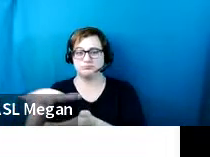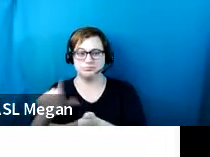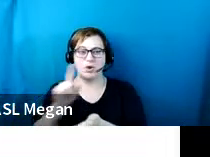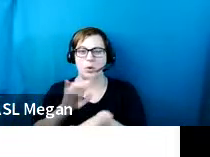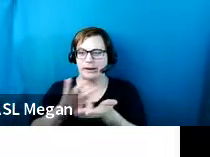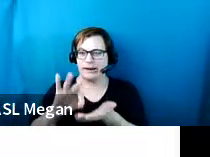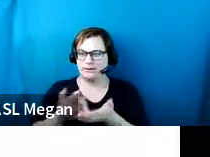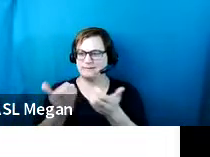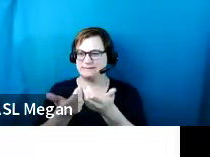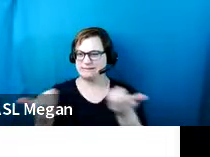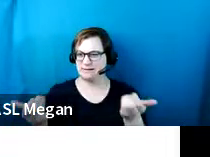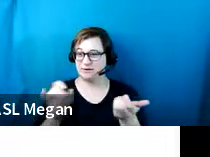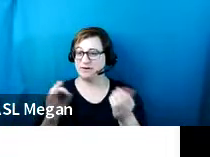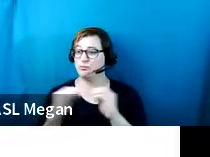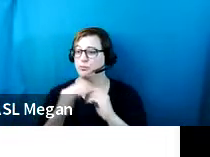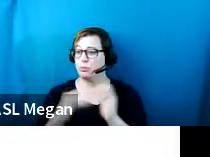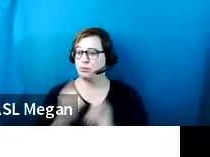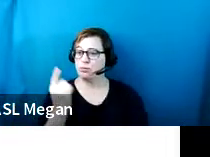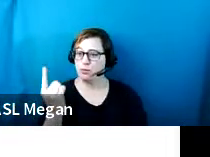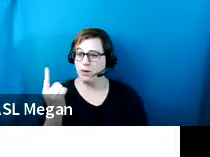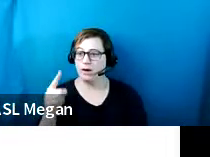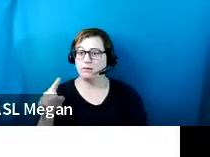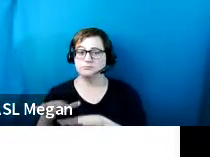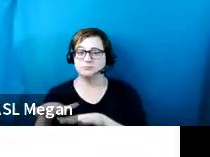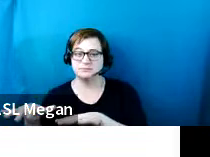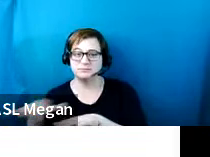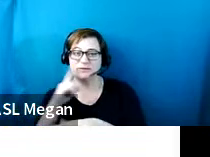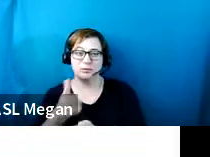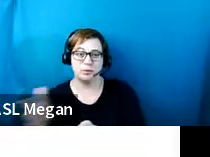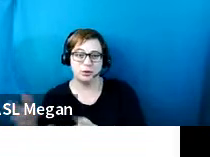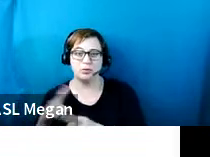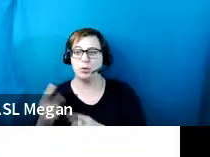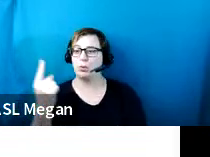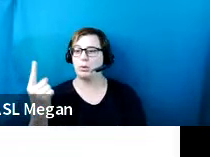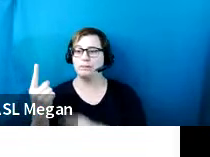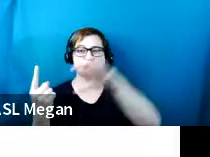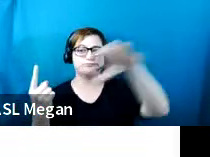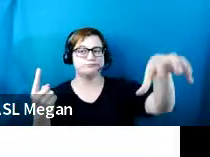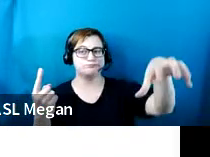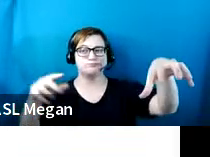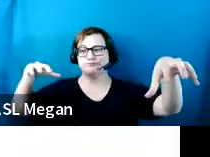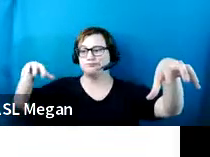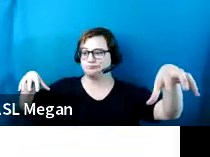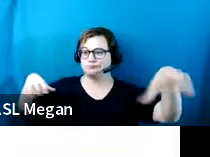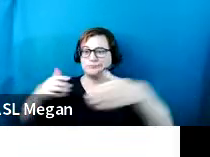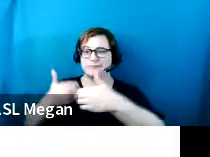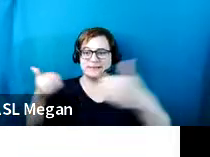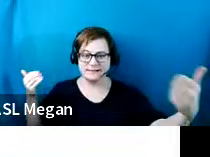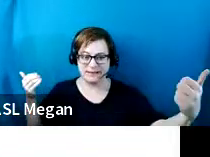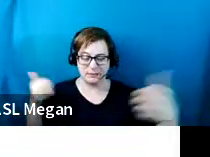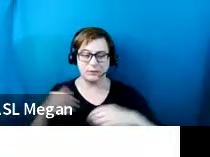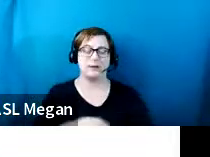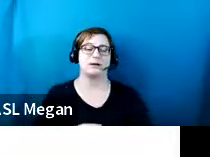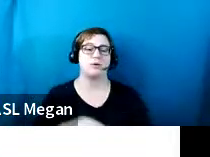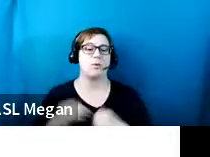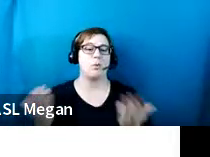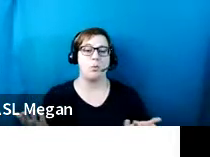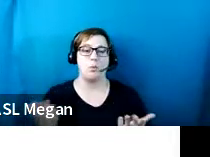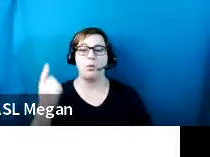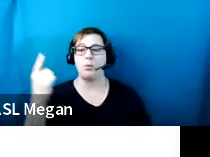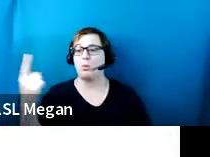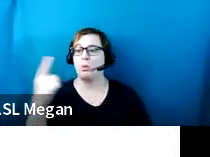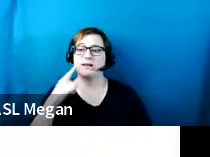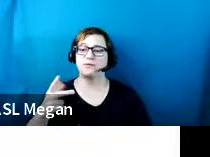may have more than one lot, or one may be far off like a satellite lot, or one might be a parking